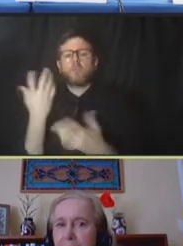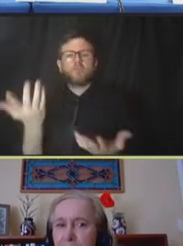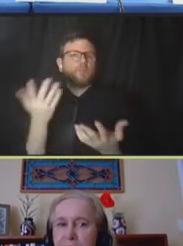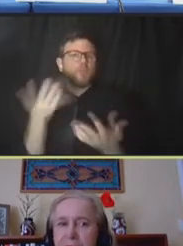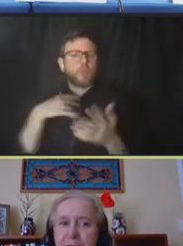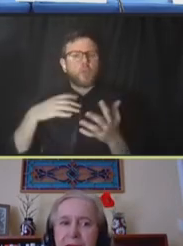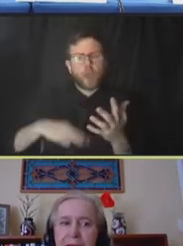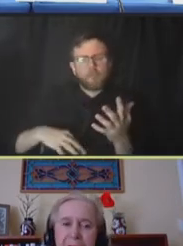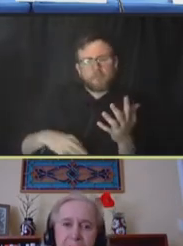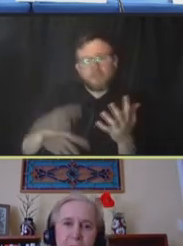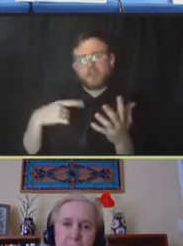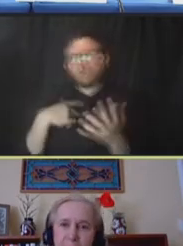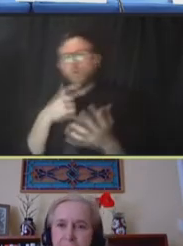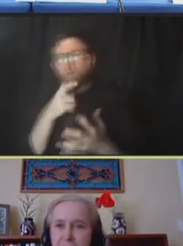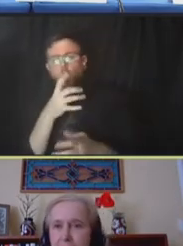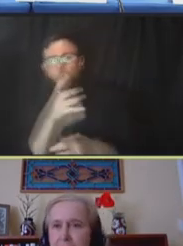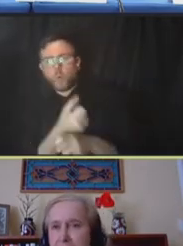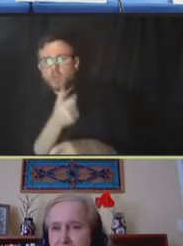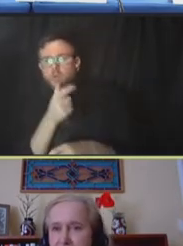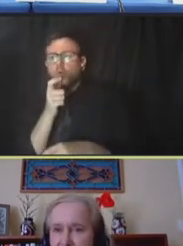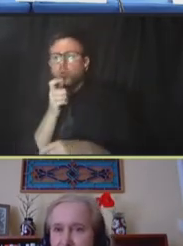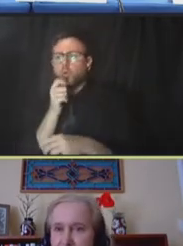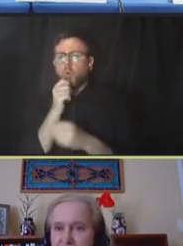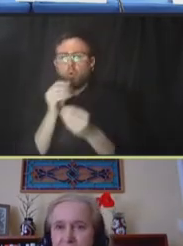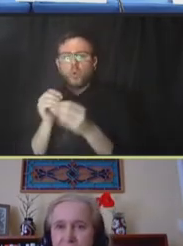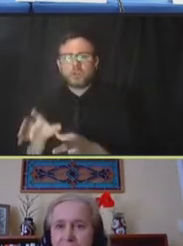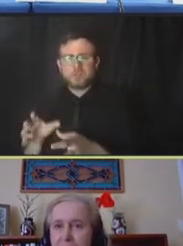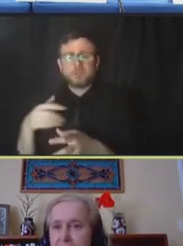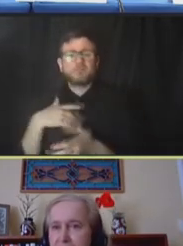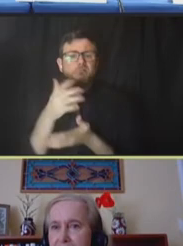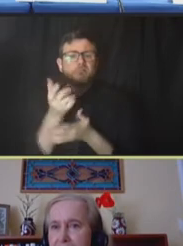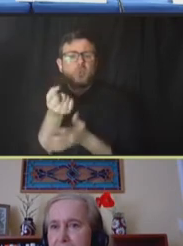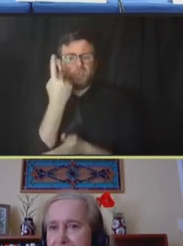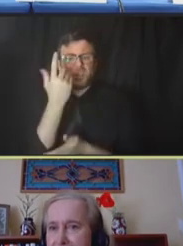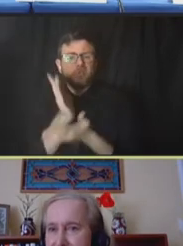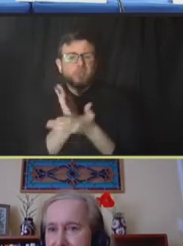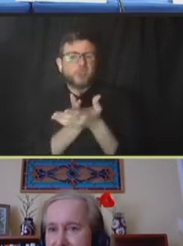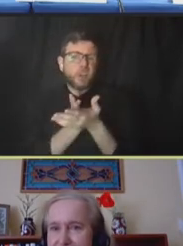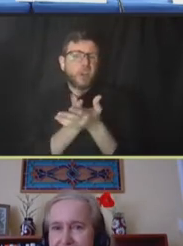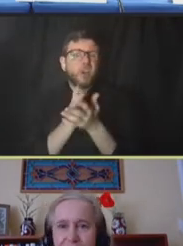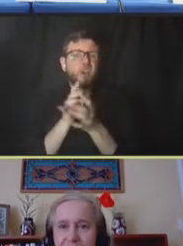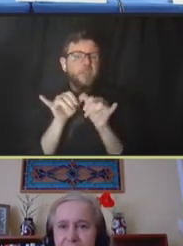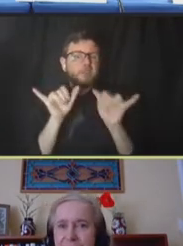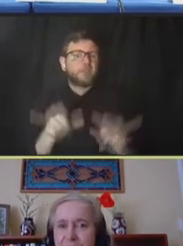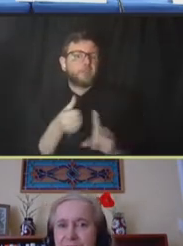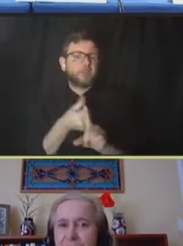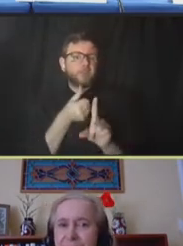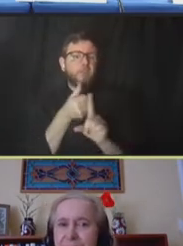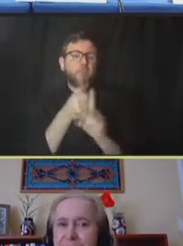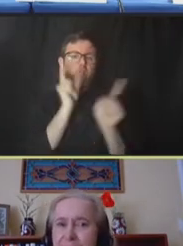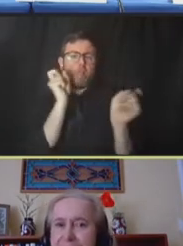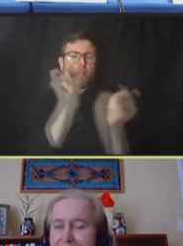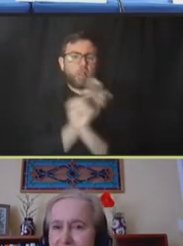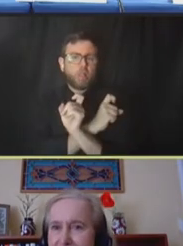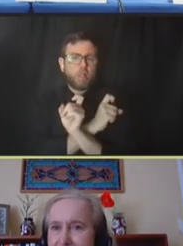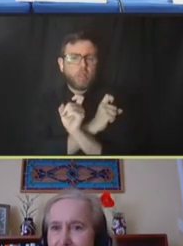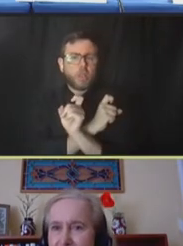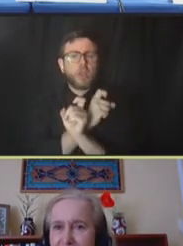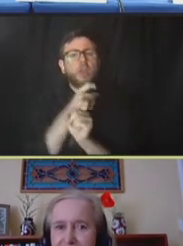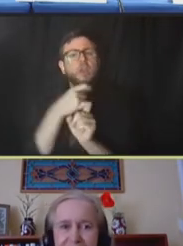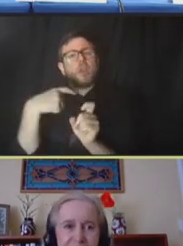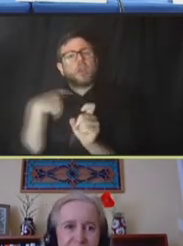who might lose. Now, some of these systems are very, very complex. For example, congested urban transportation